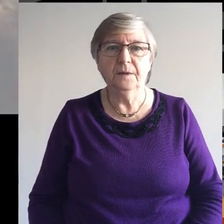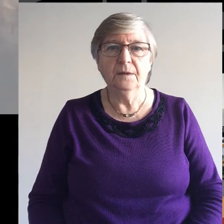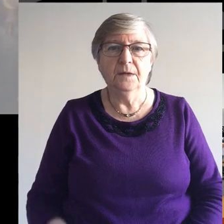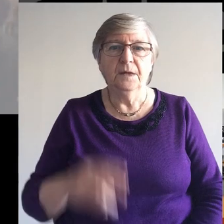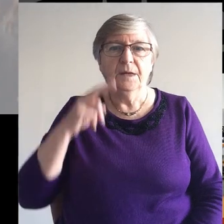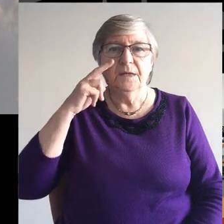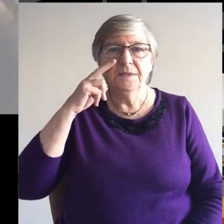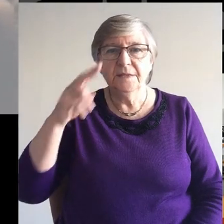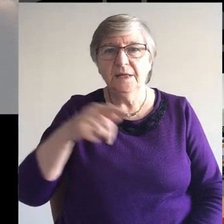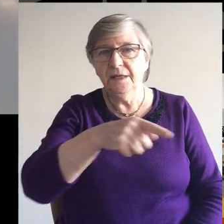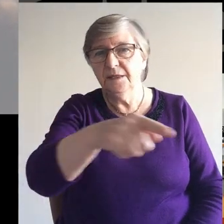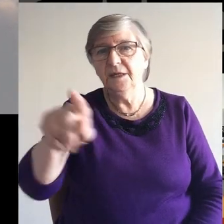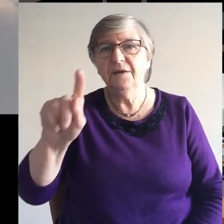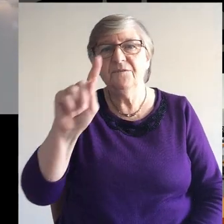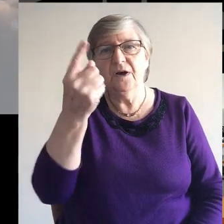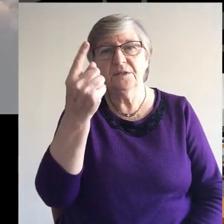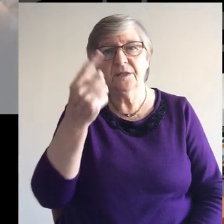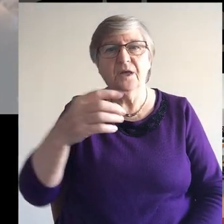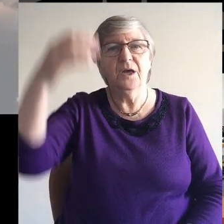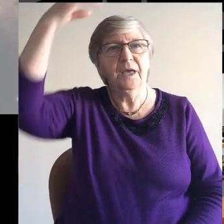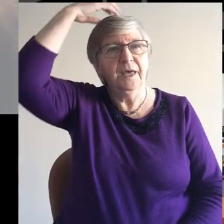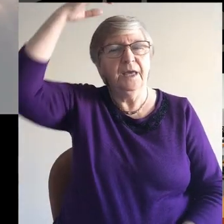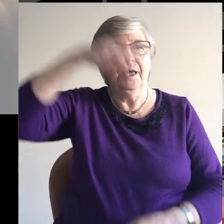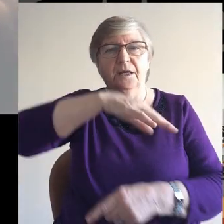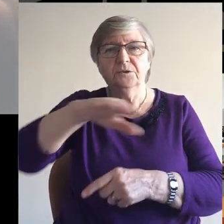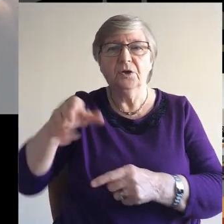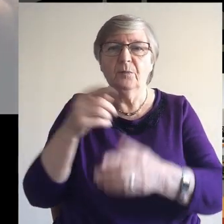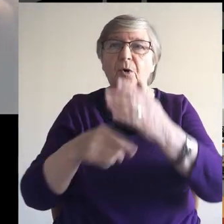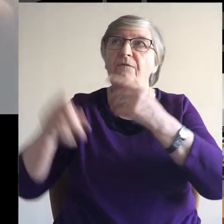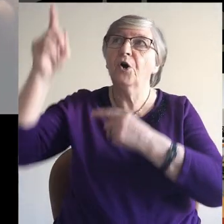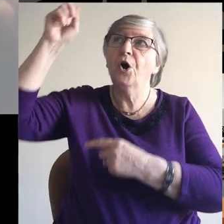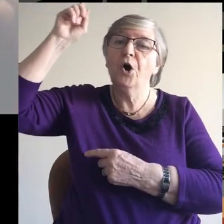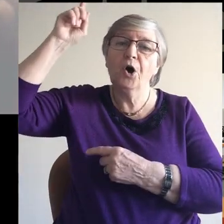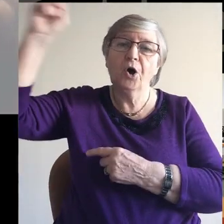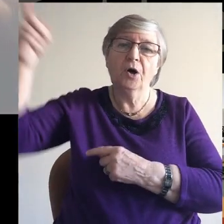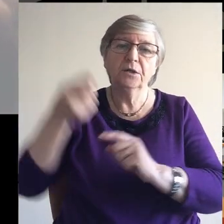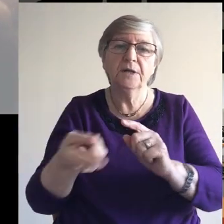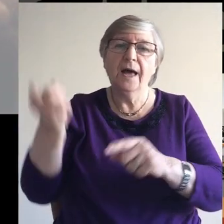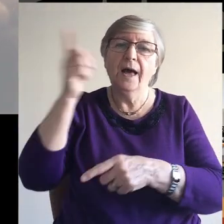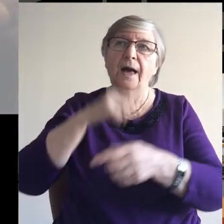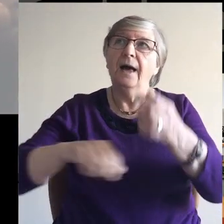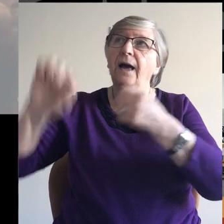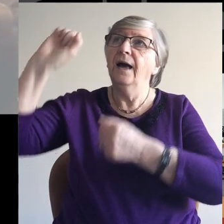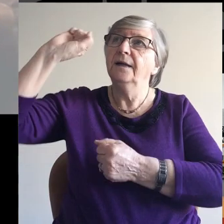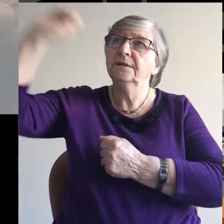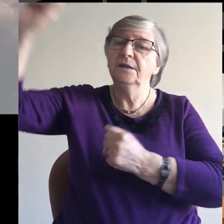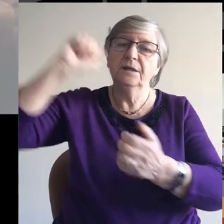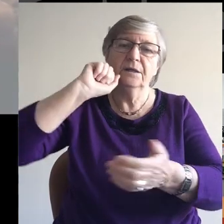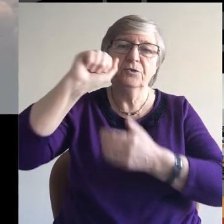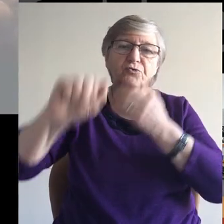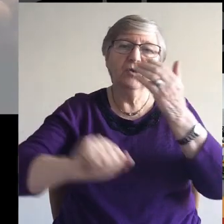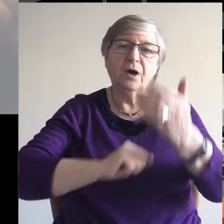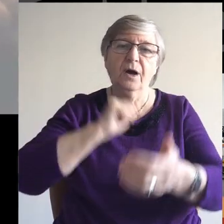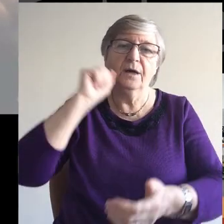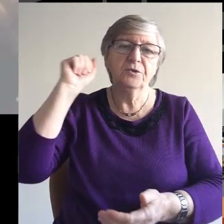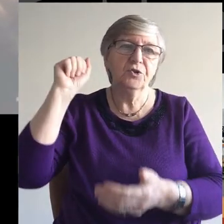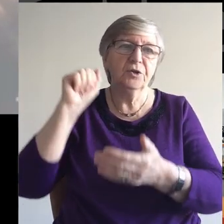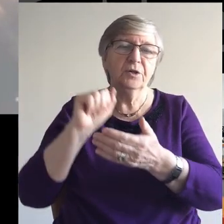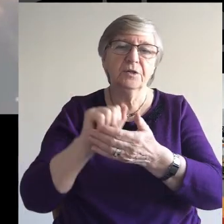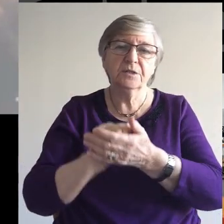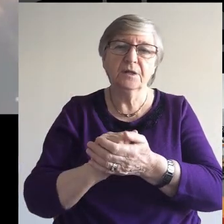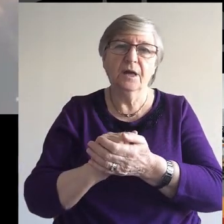Seek first the kingdom of God, and his